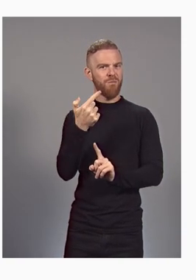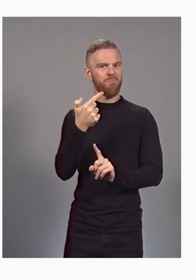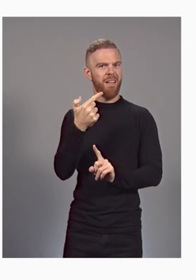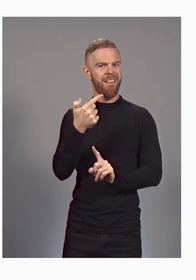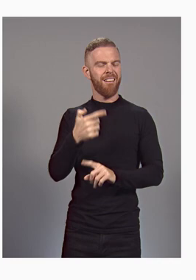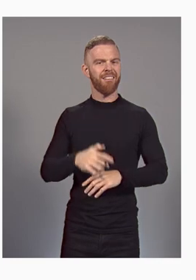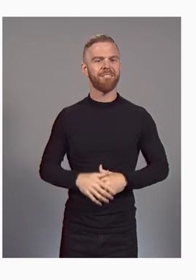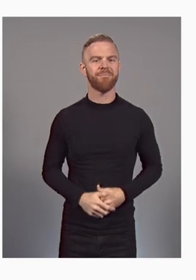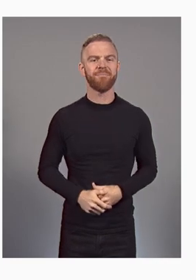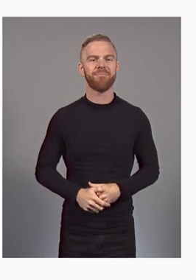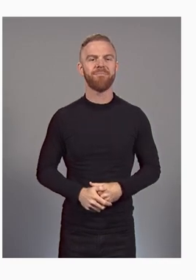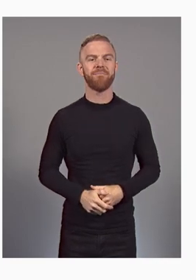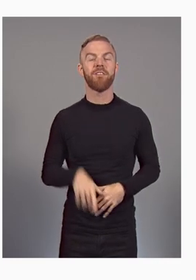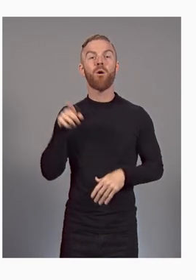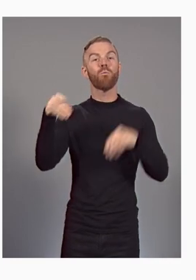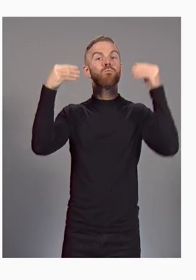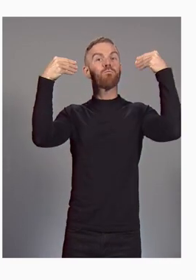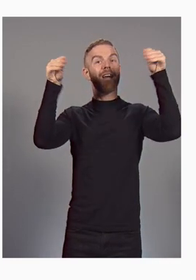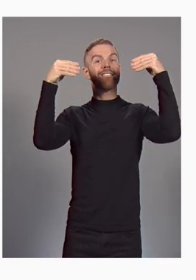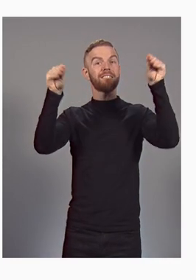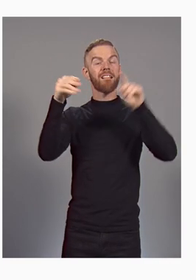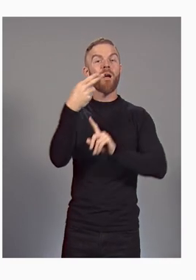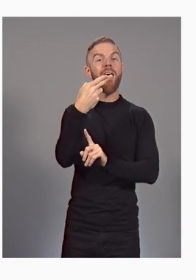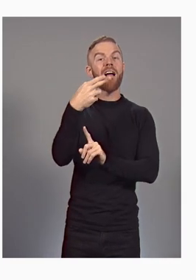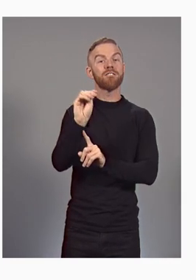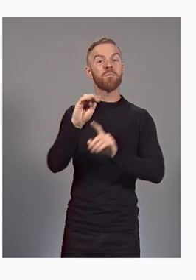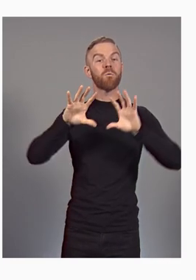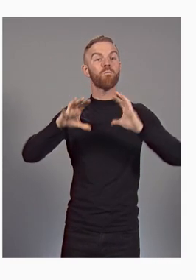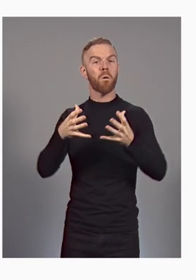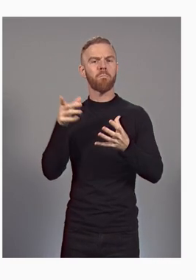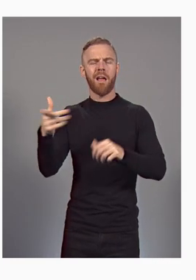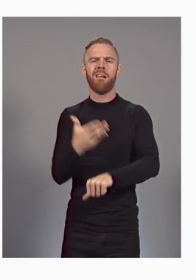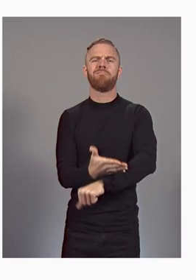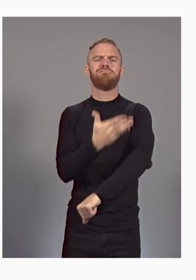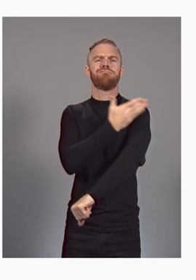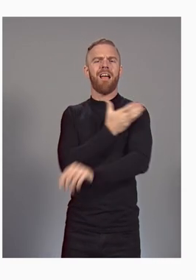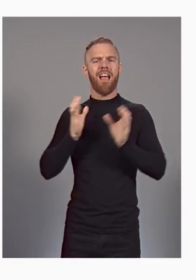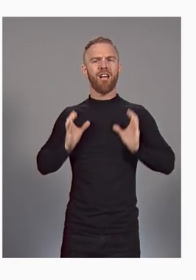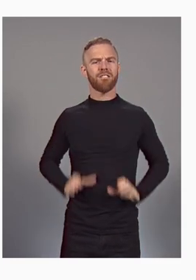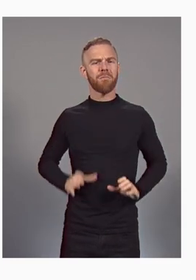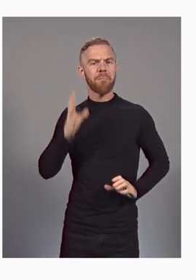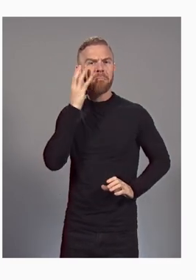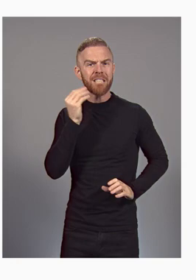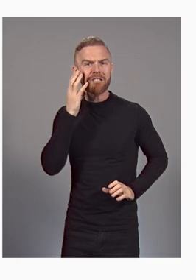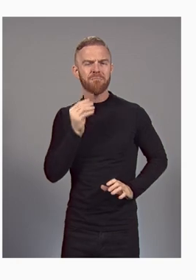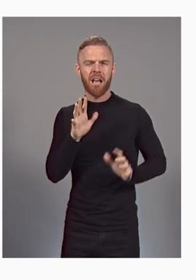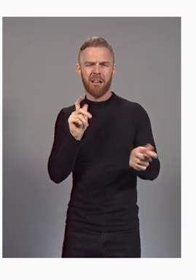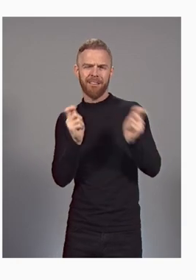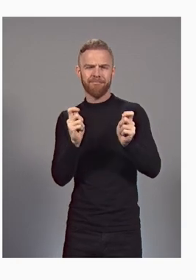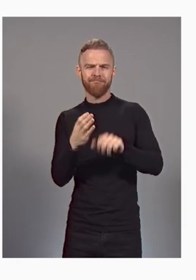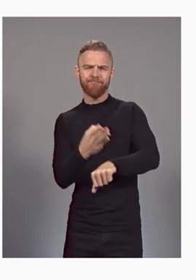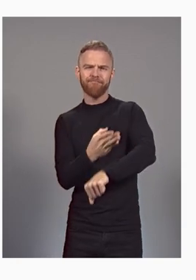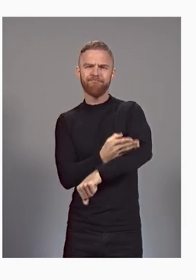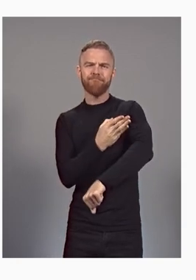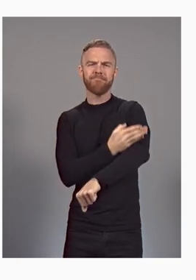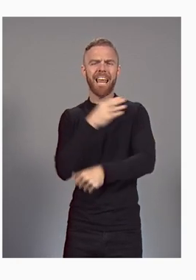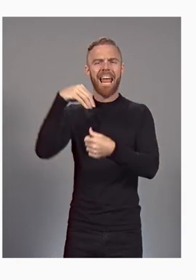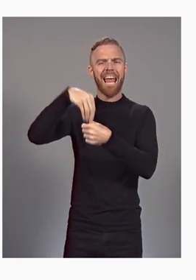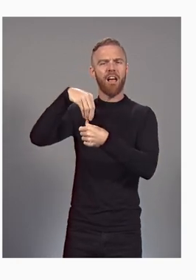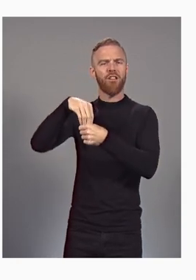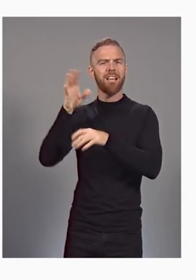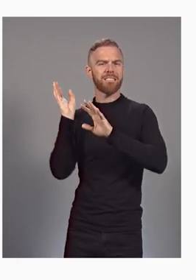alone. In retail, H&M Group is improving its customer experience and